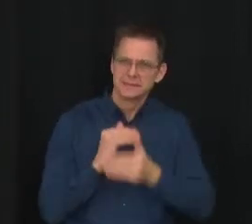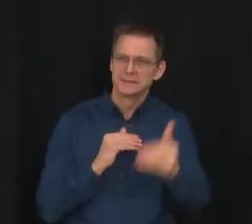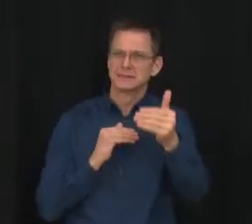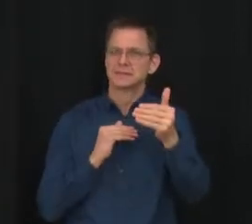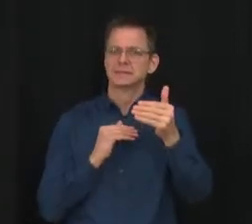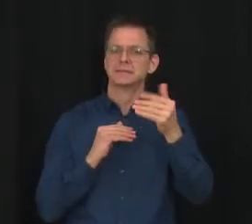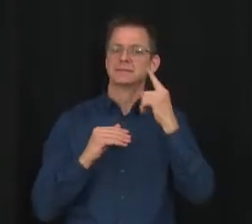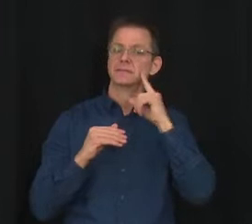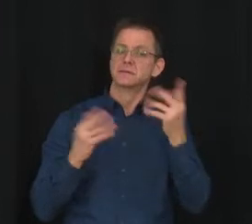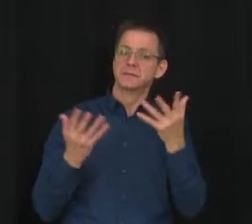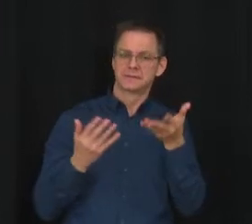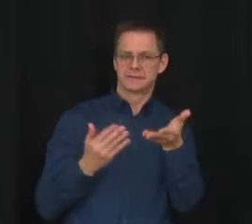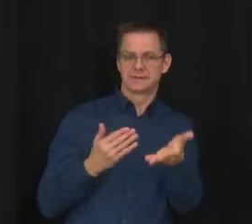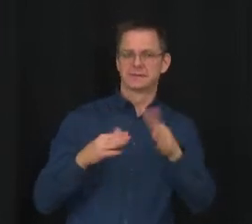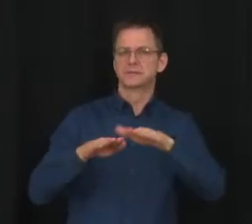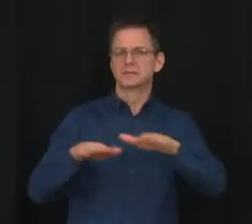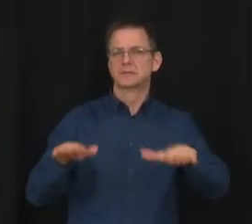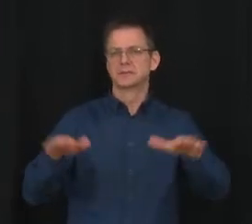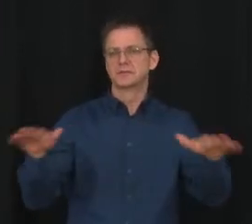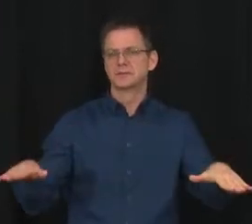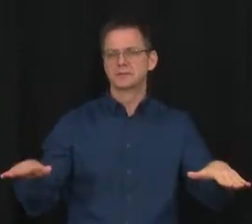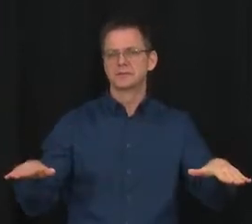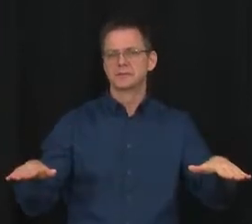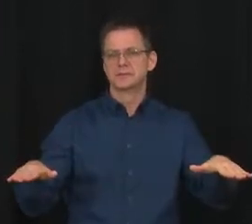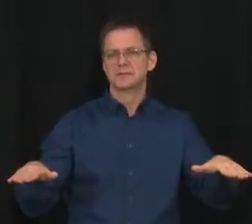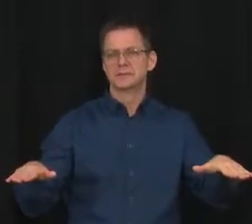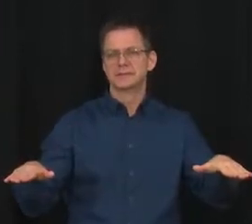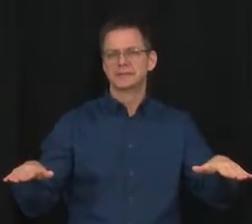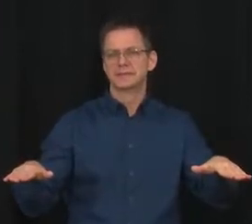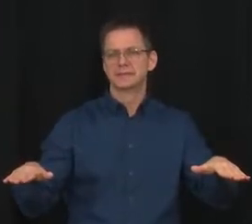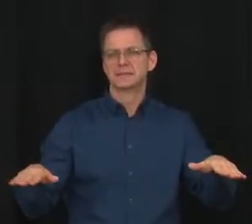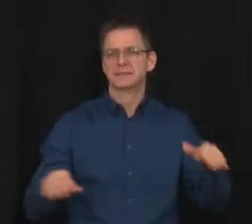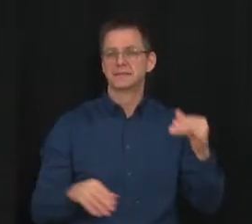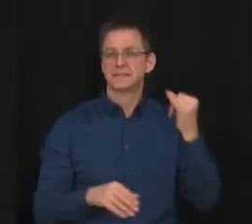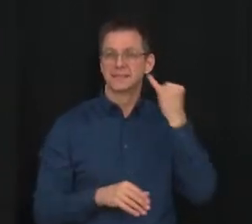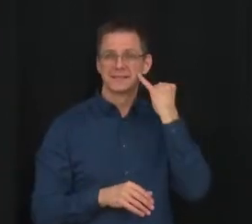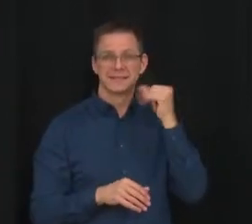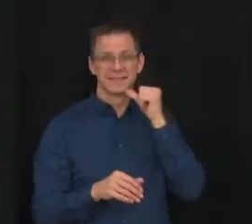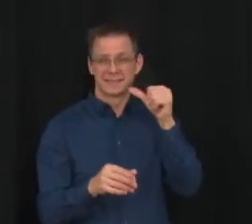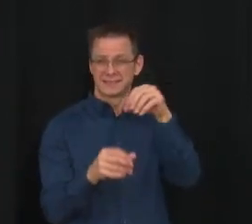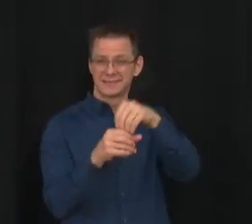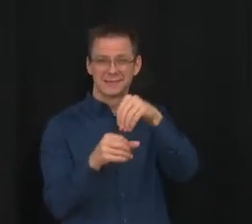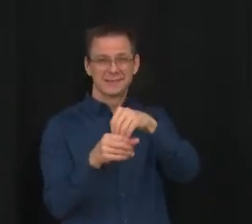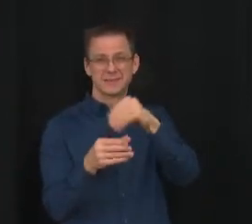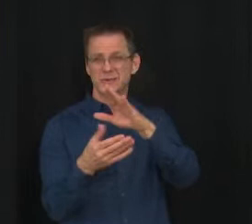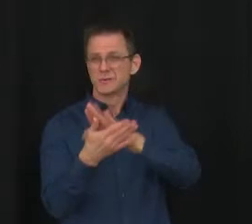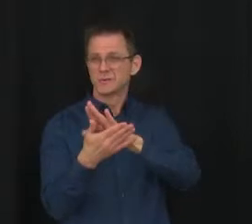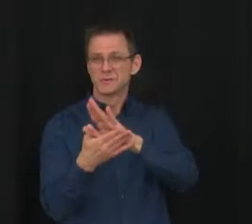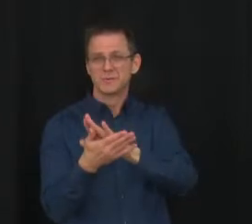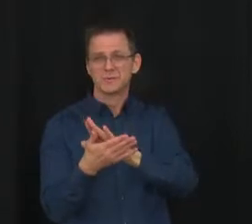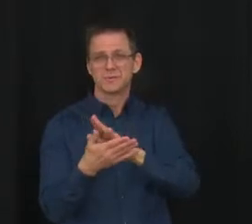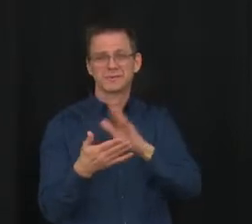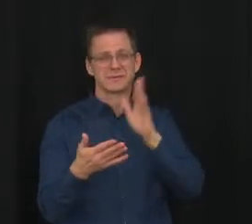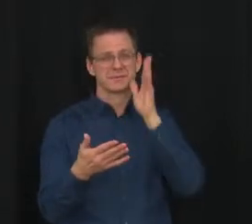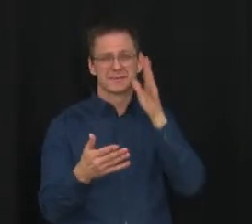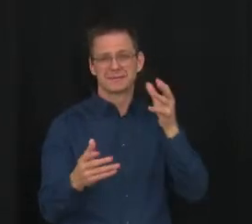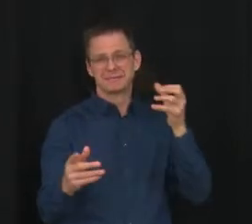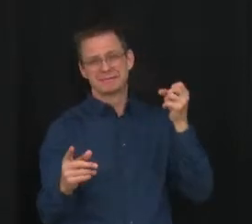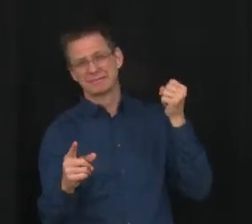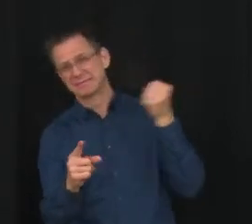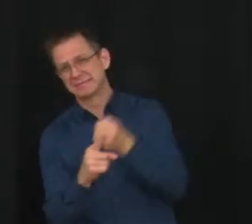We all know the impacts that being away from the classroom can have on our children's mental health, learning and social interaction.